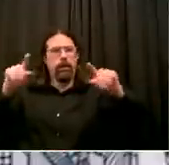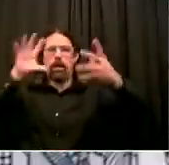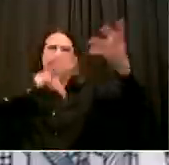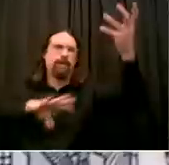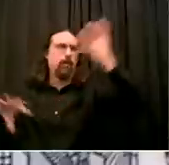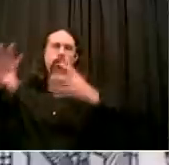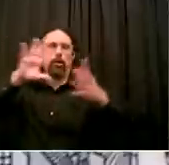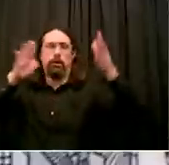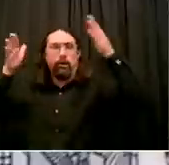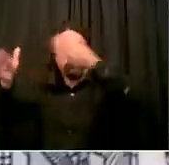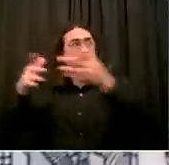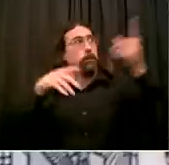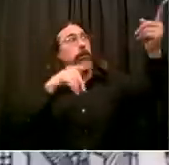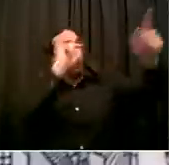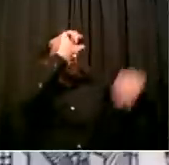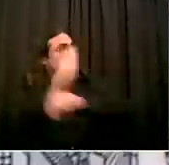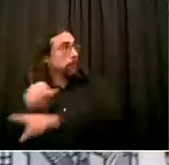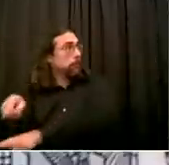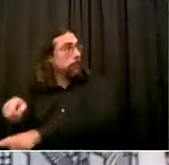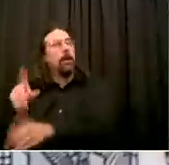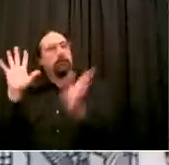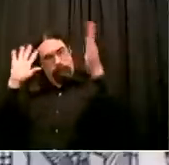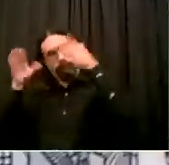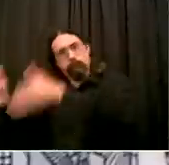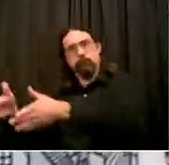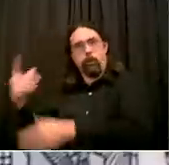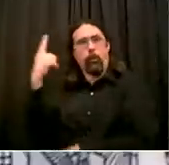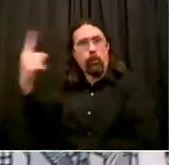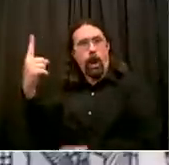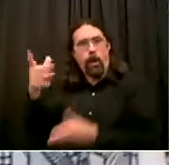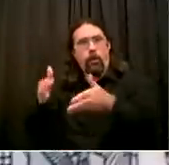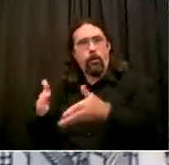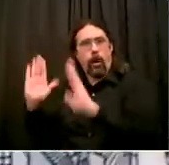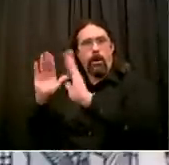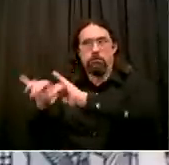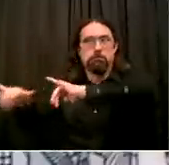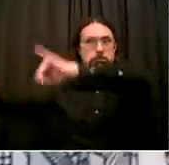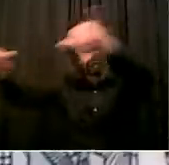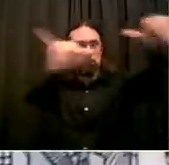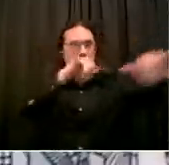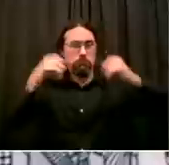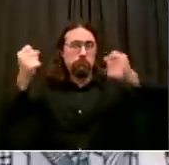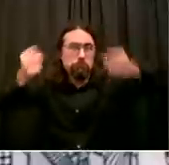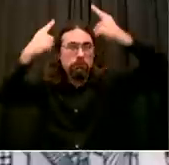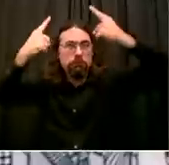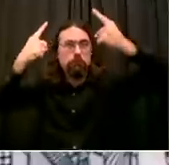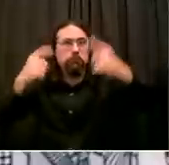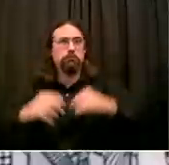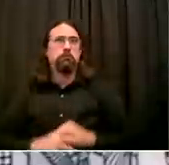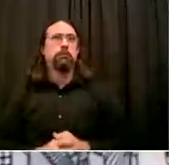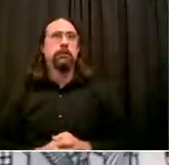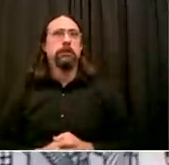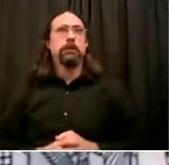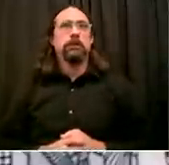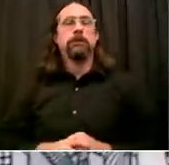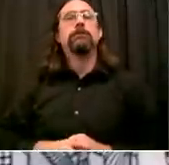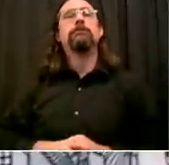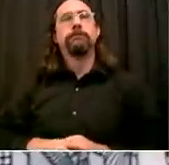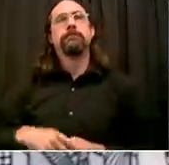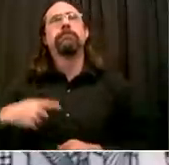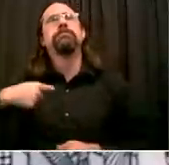Thank you. And I have a question for Commissioner Church. Do you next? Can you talk about whether New York City has seen any people who've been